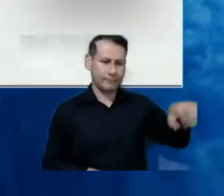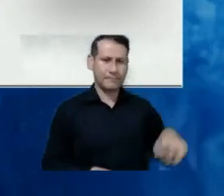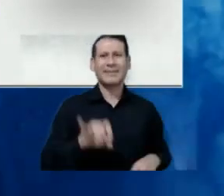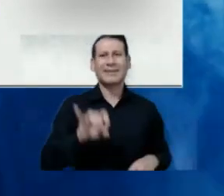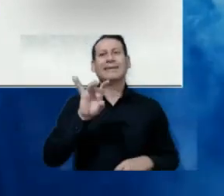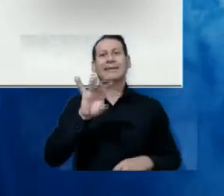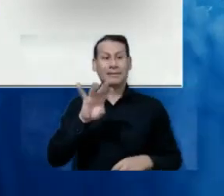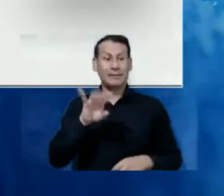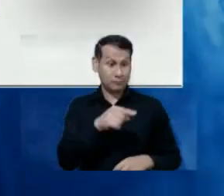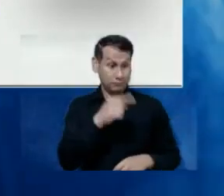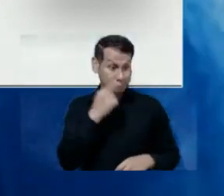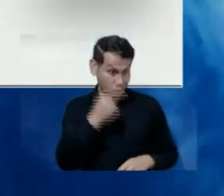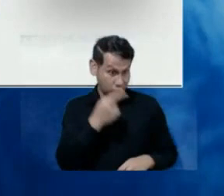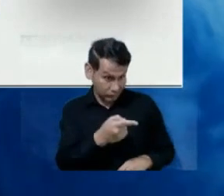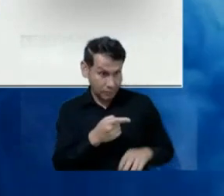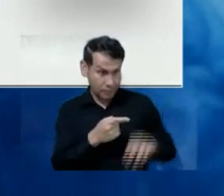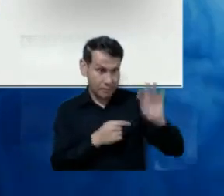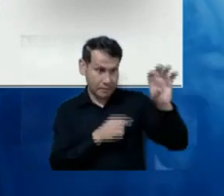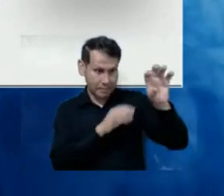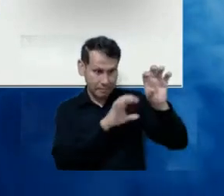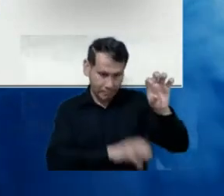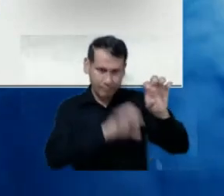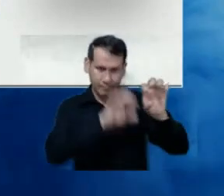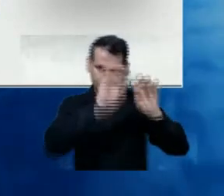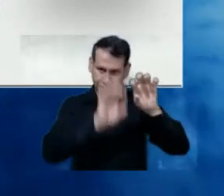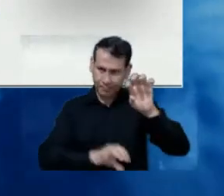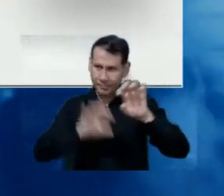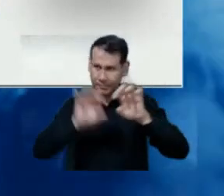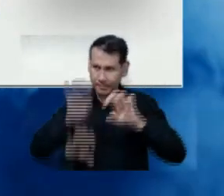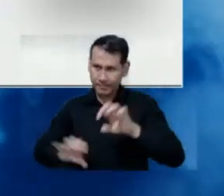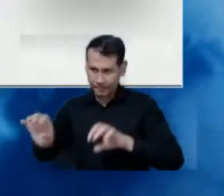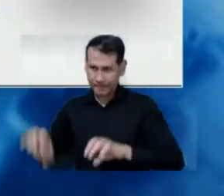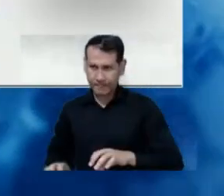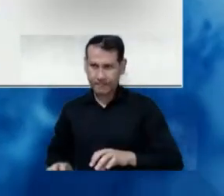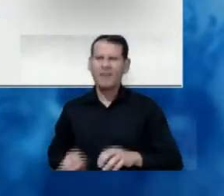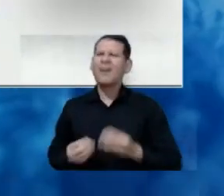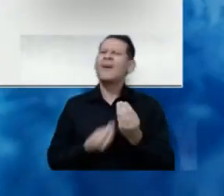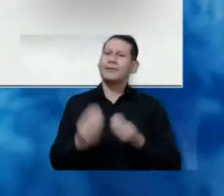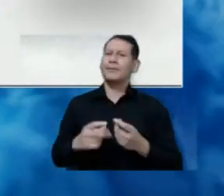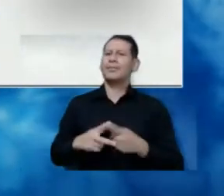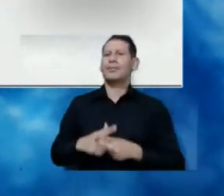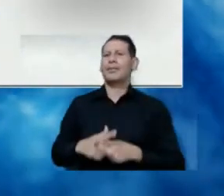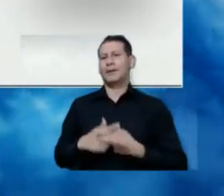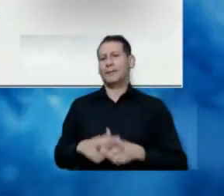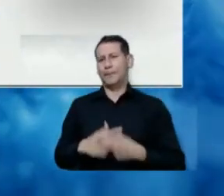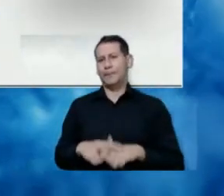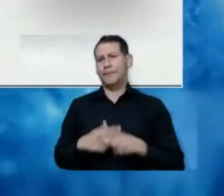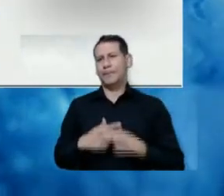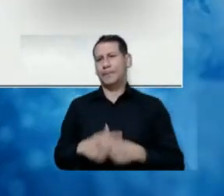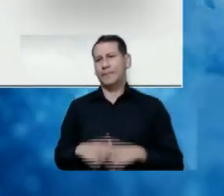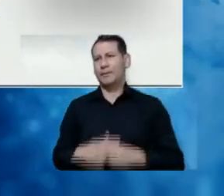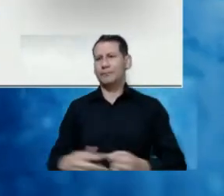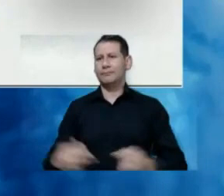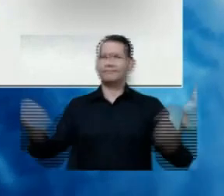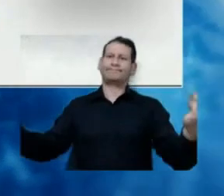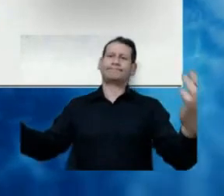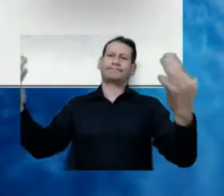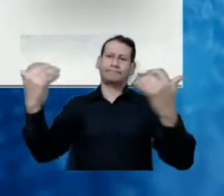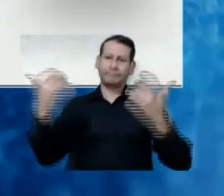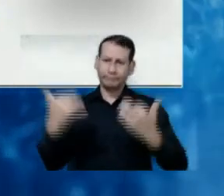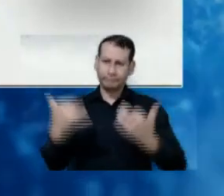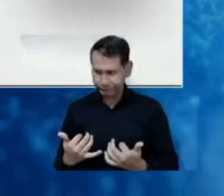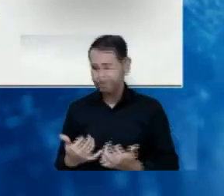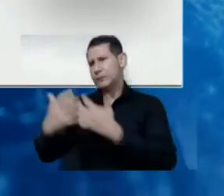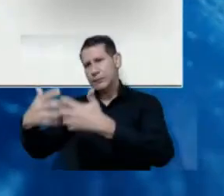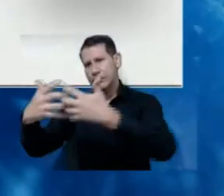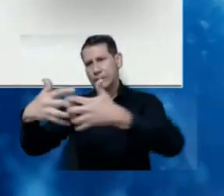see there that a workshop was conducted, in that workshop, the industries of